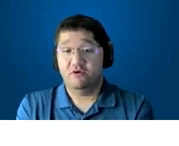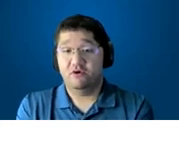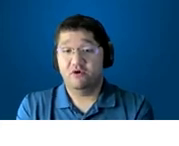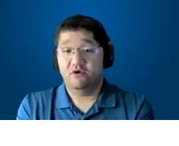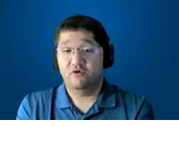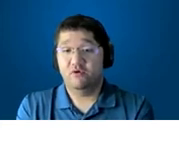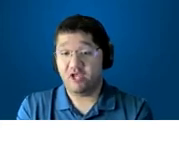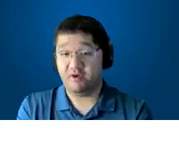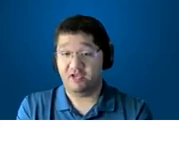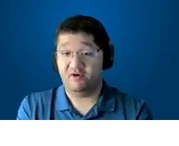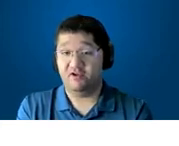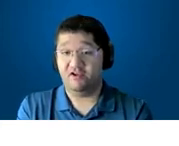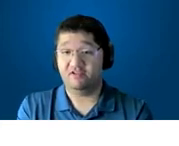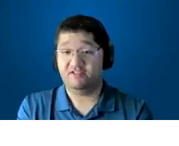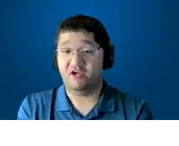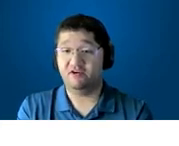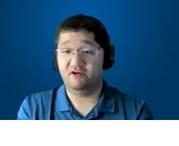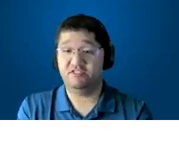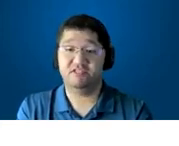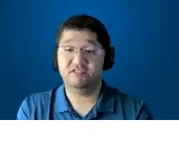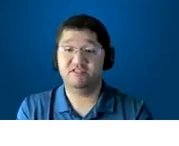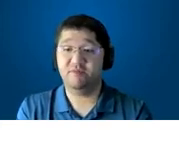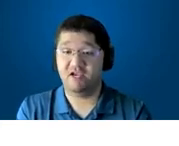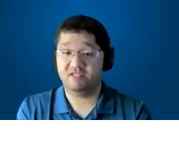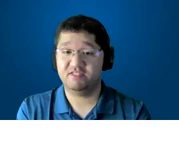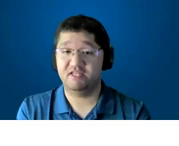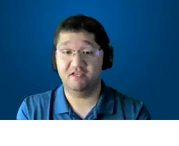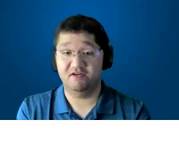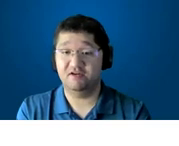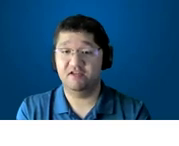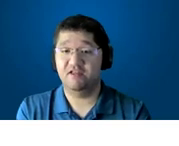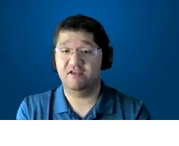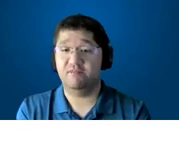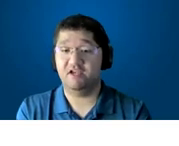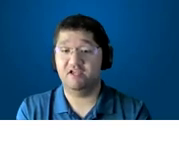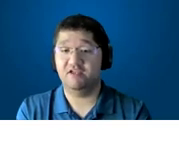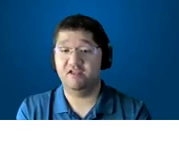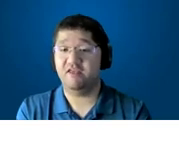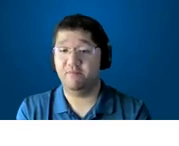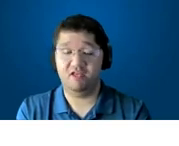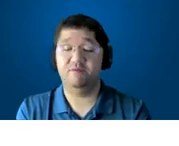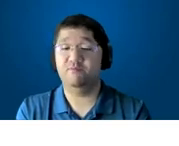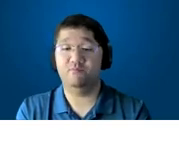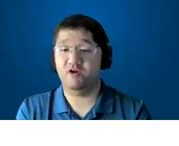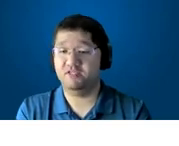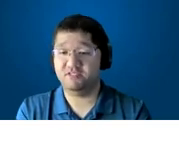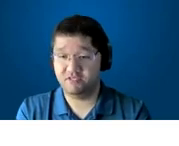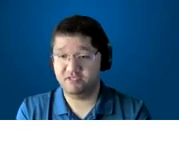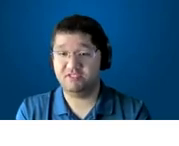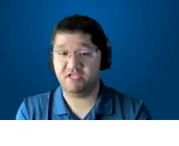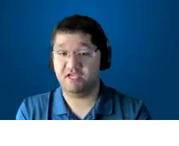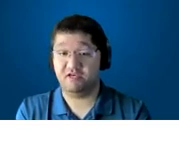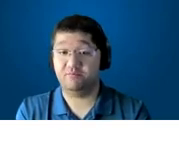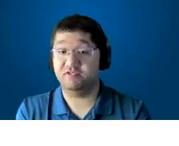so who am i now so i learned just this past year that my that many brain